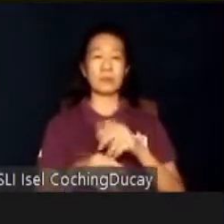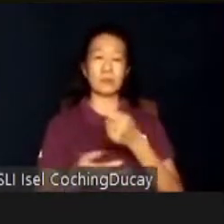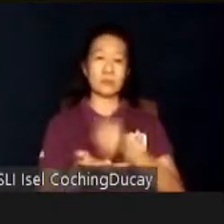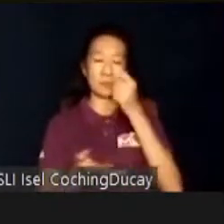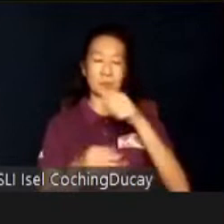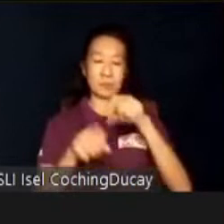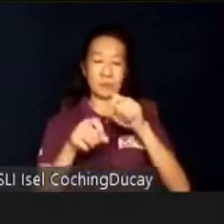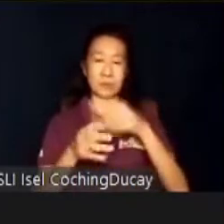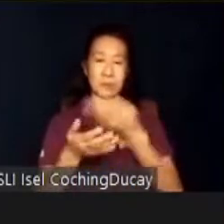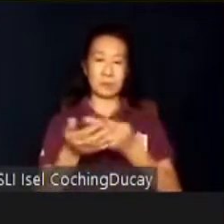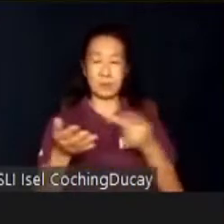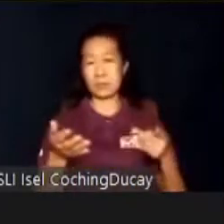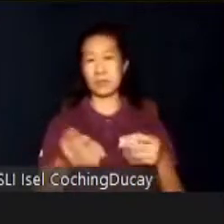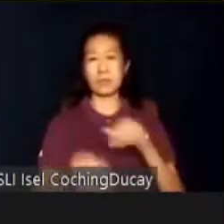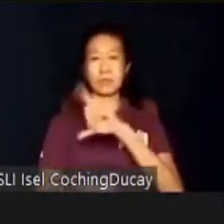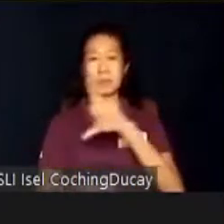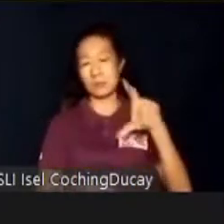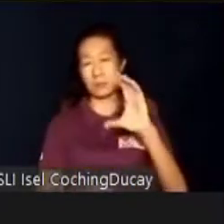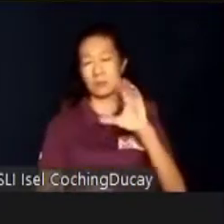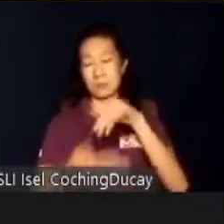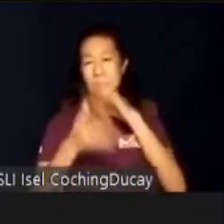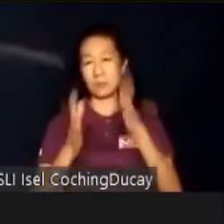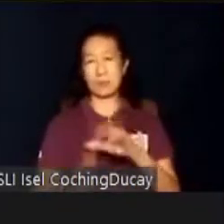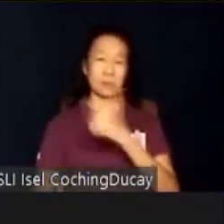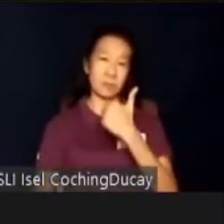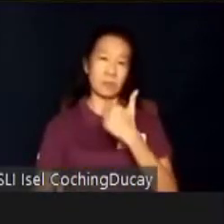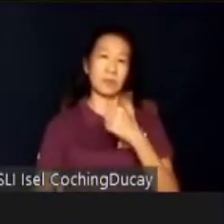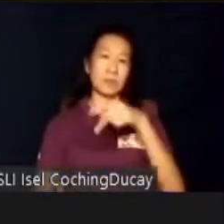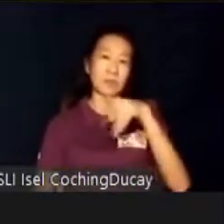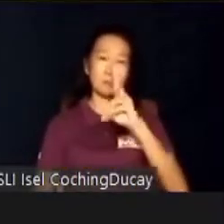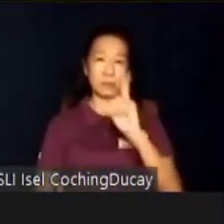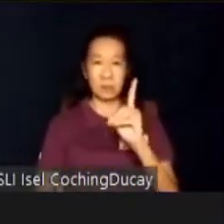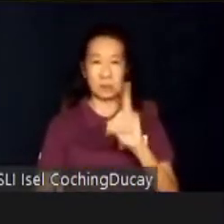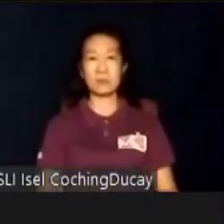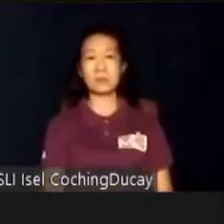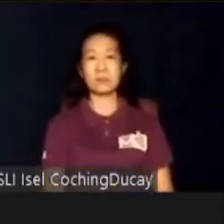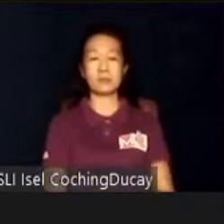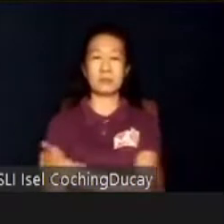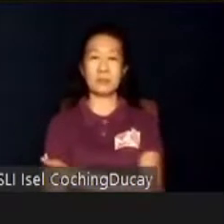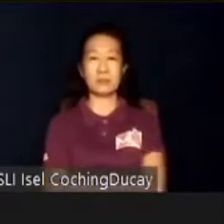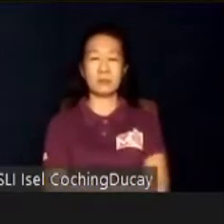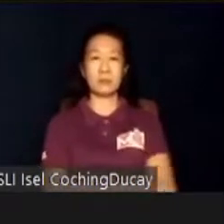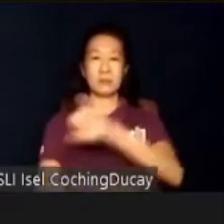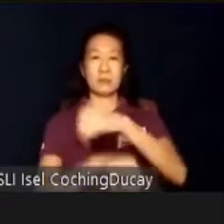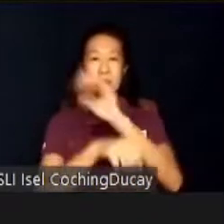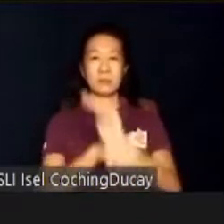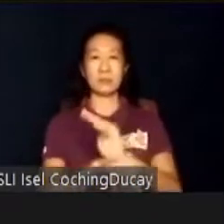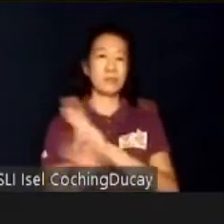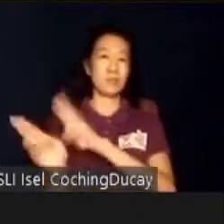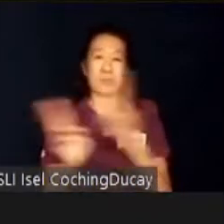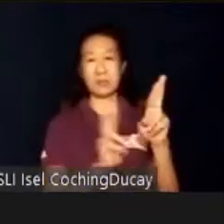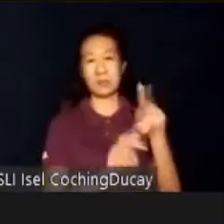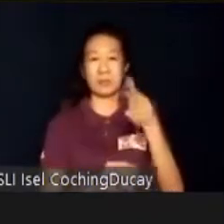products made by IMLC students and other PWDs. In the Job Readiness Program, or